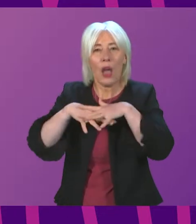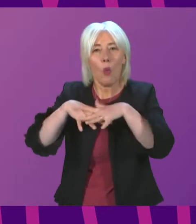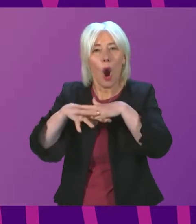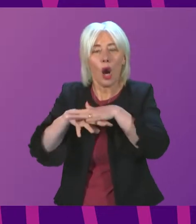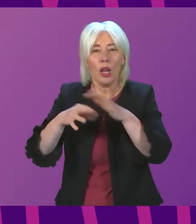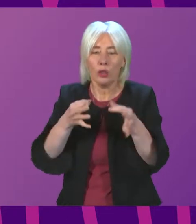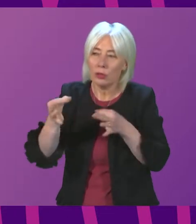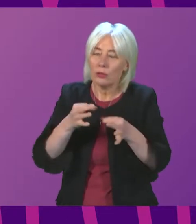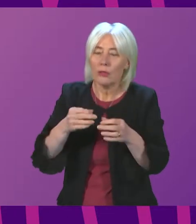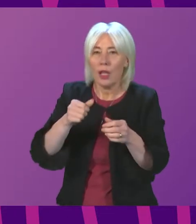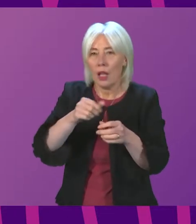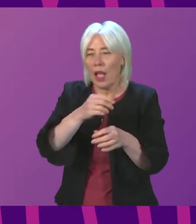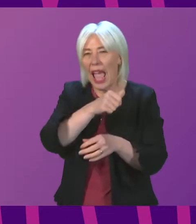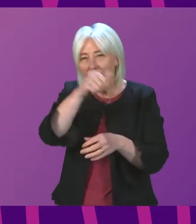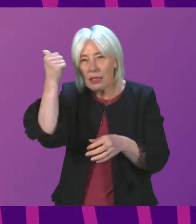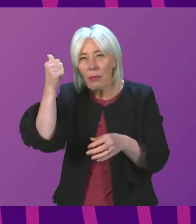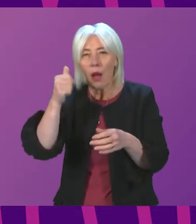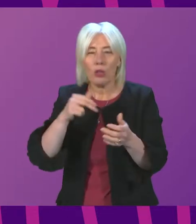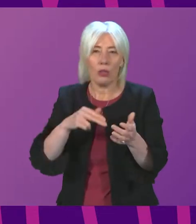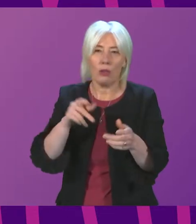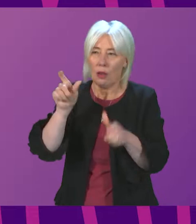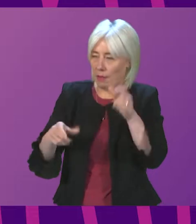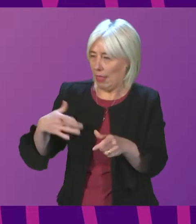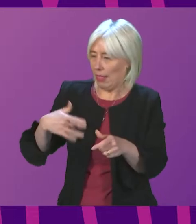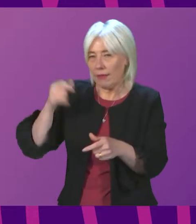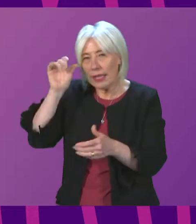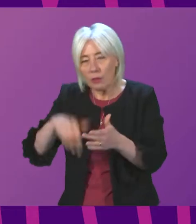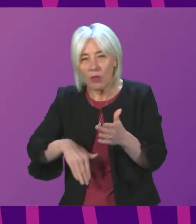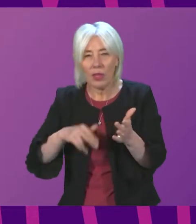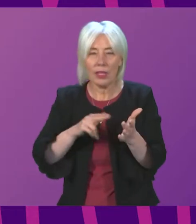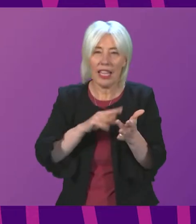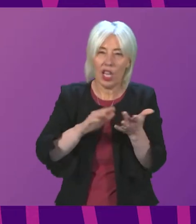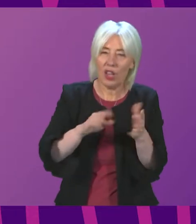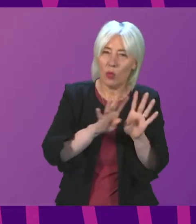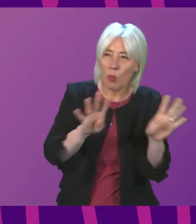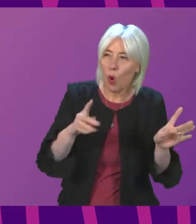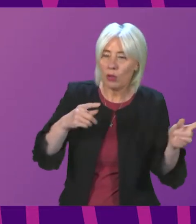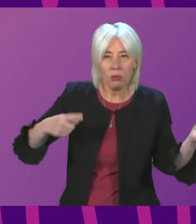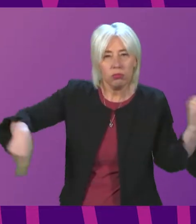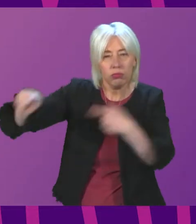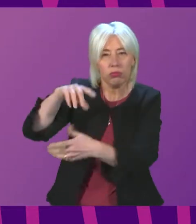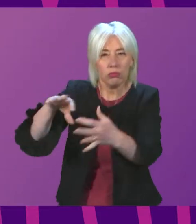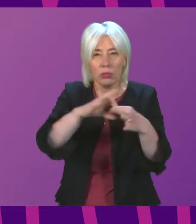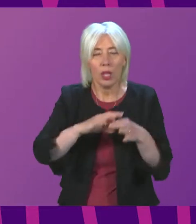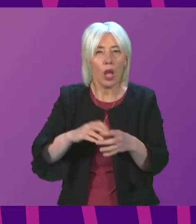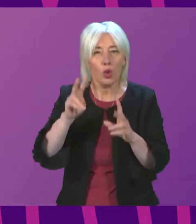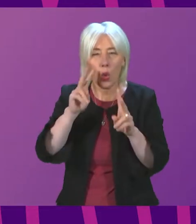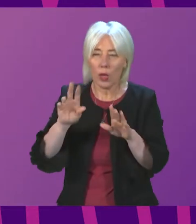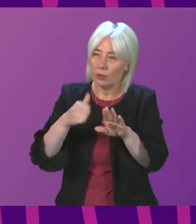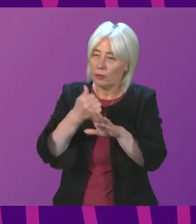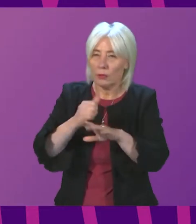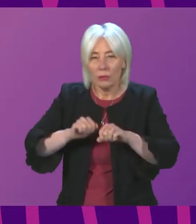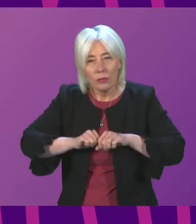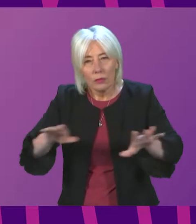clinical experts, NHS boards and people with lived experience to support the ongoing development, resourcing and implementation of